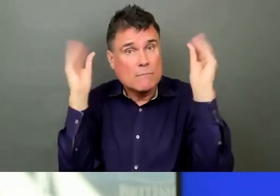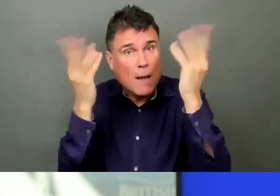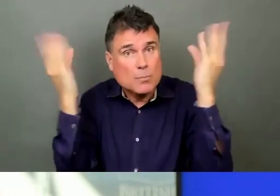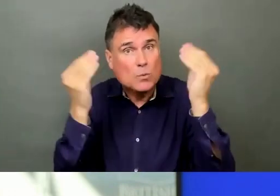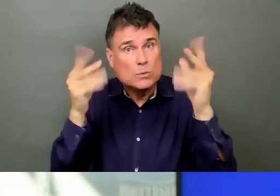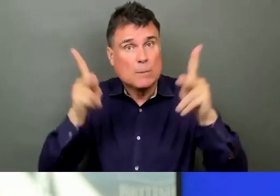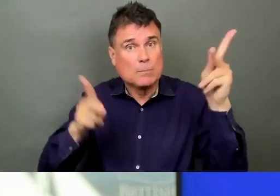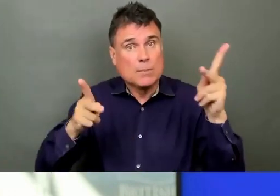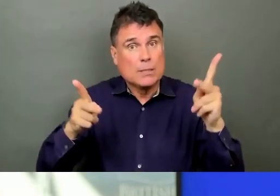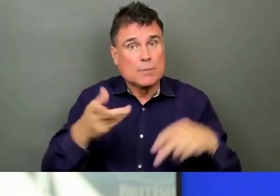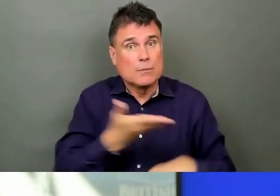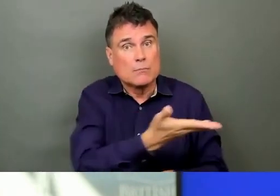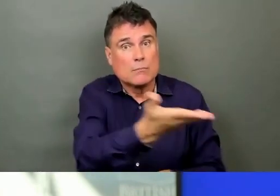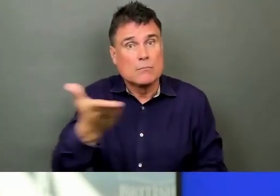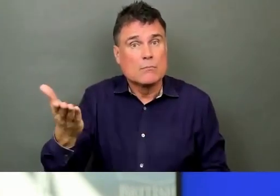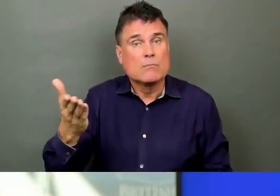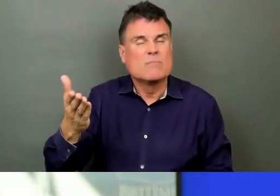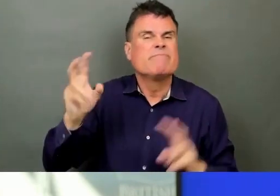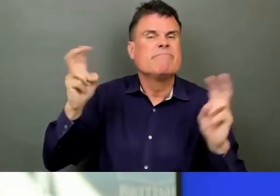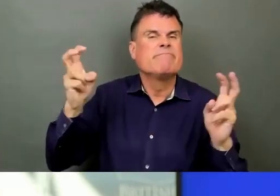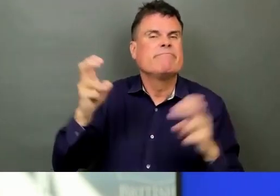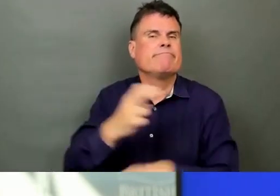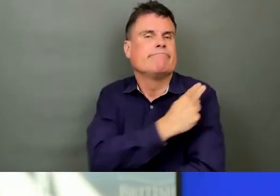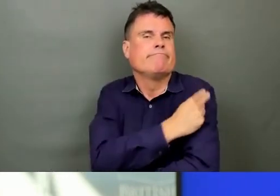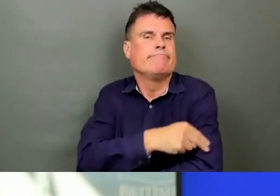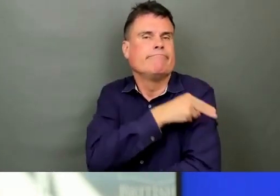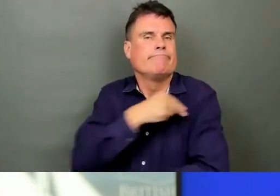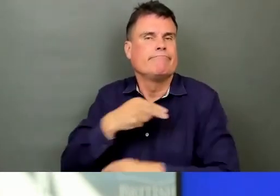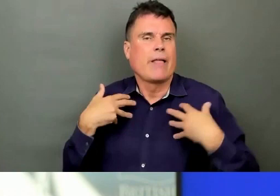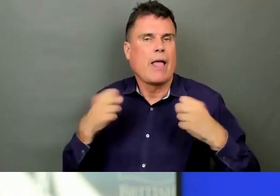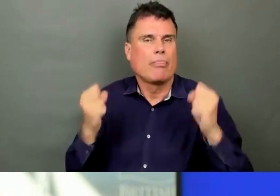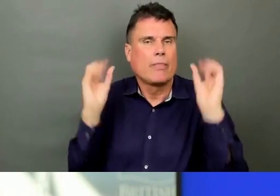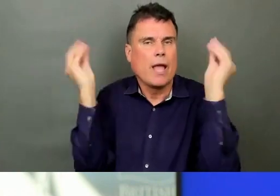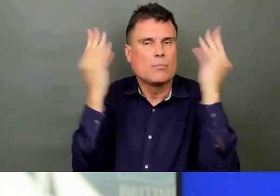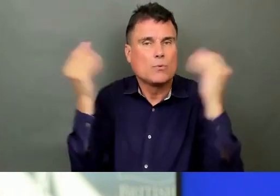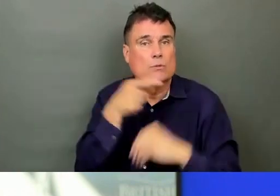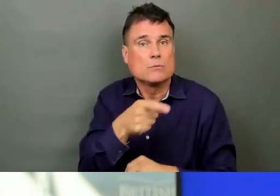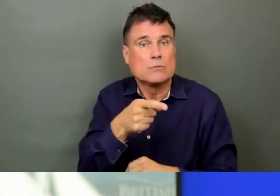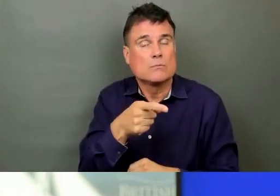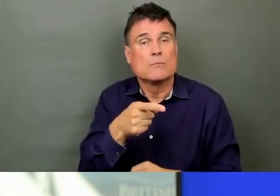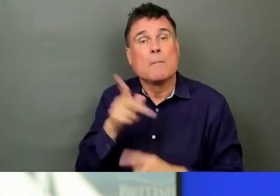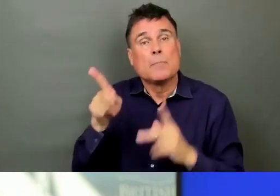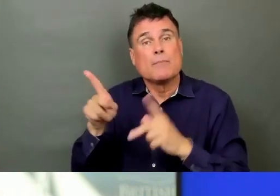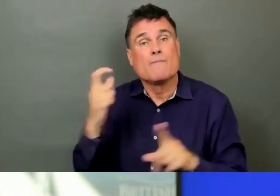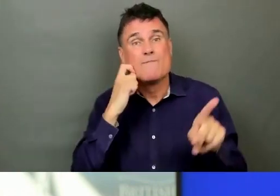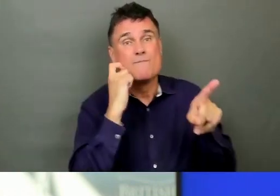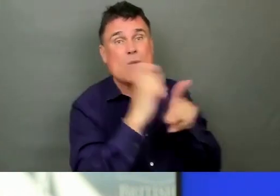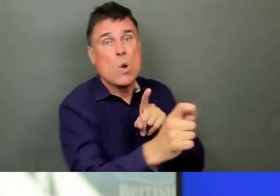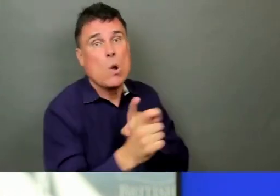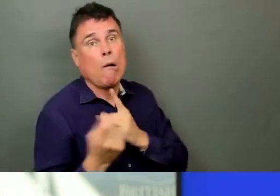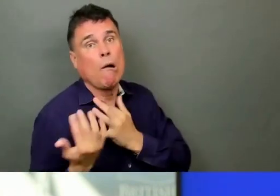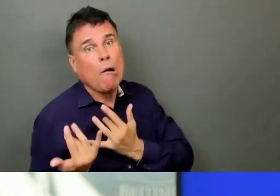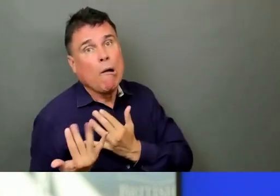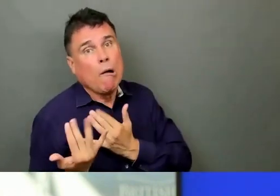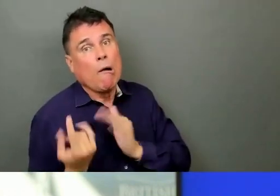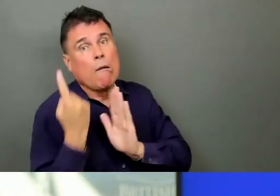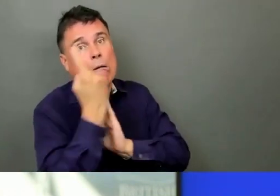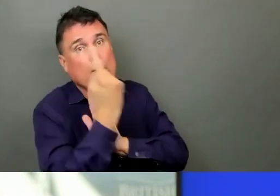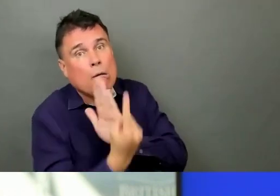hours and hours for relief like they were the last time around?